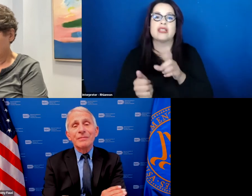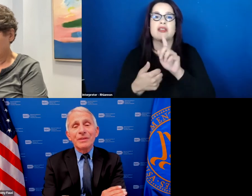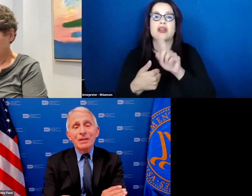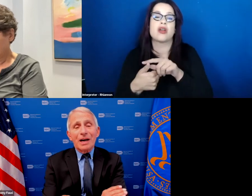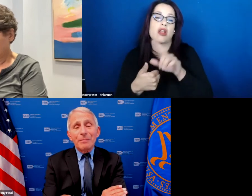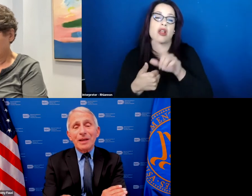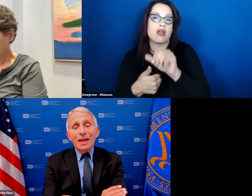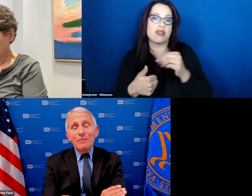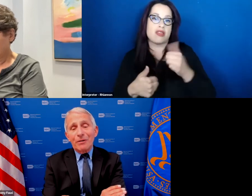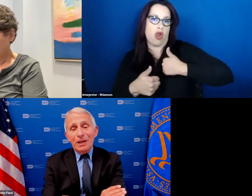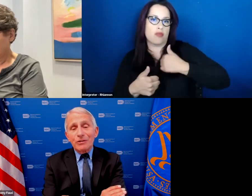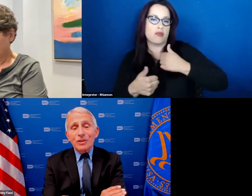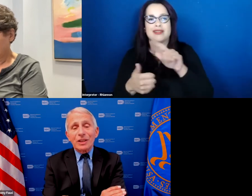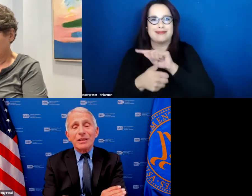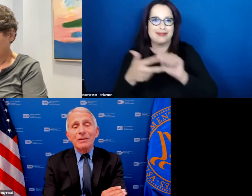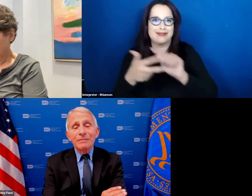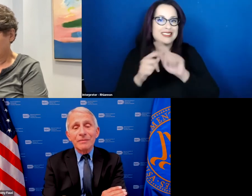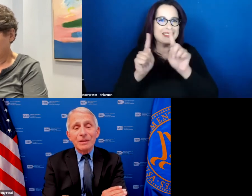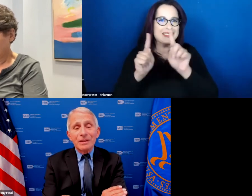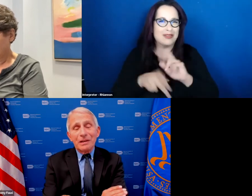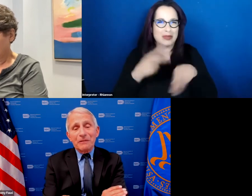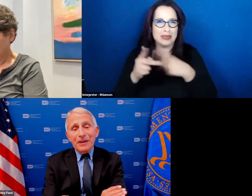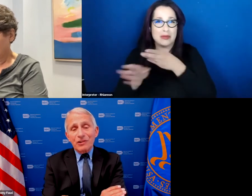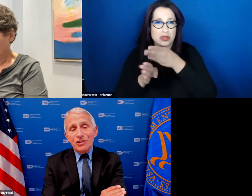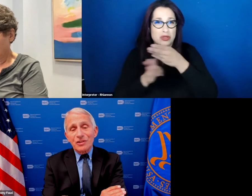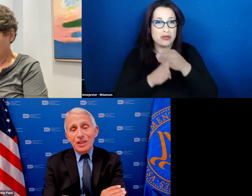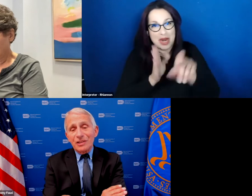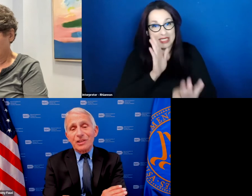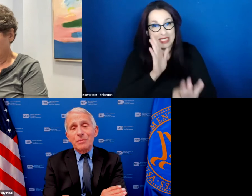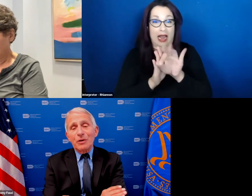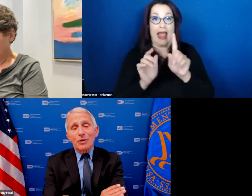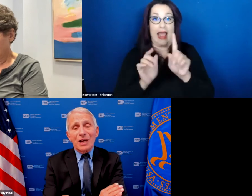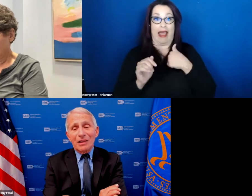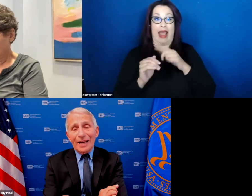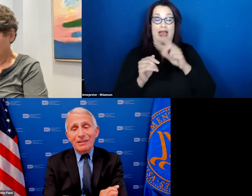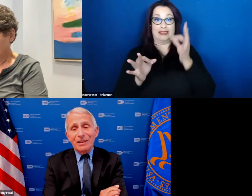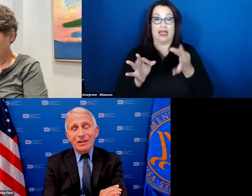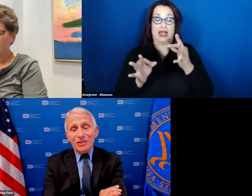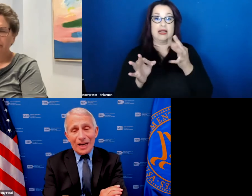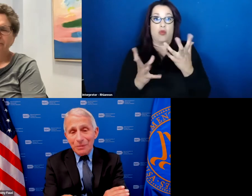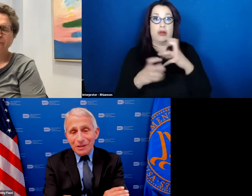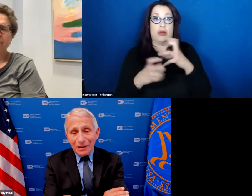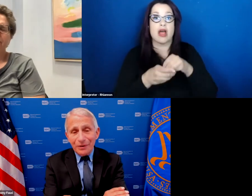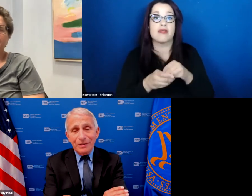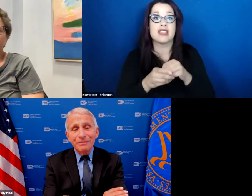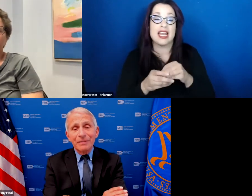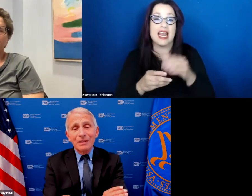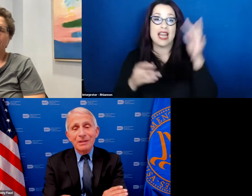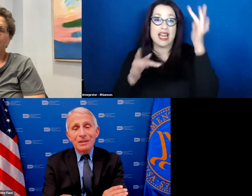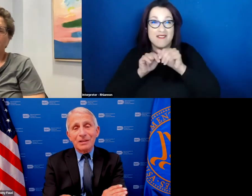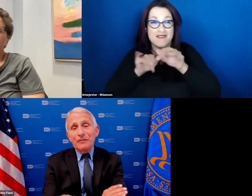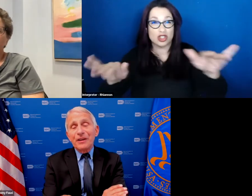i became very interested in infectious diseases because i liked the excitement of it